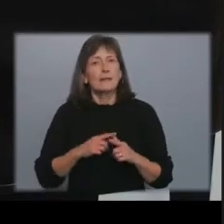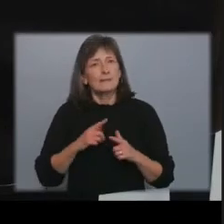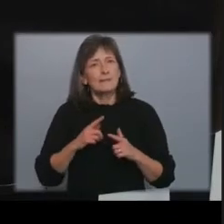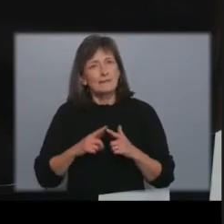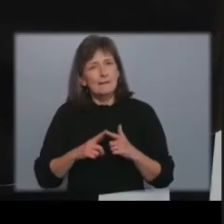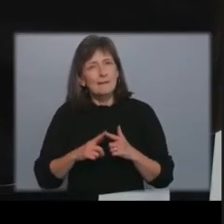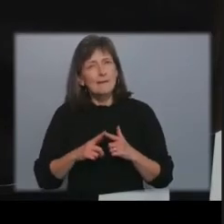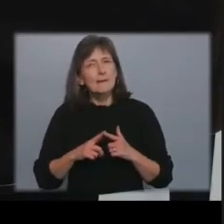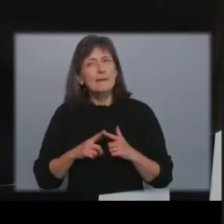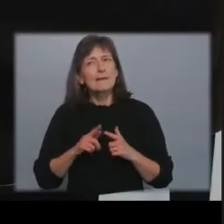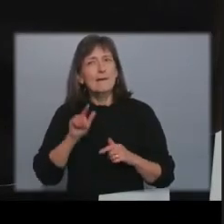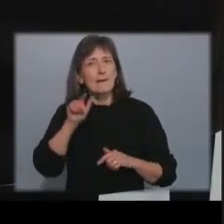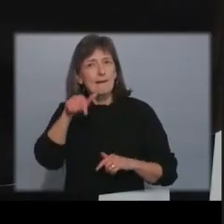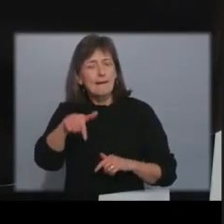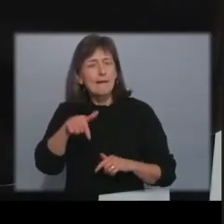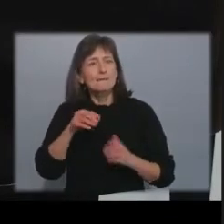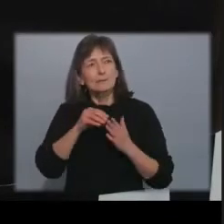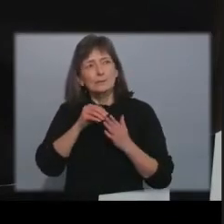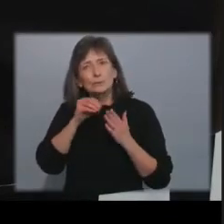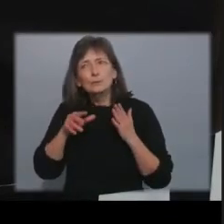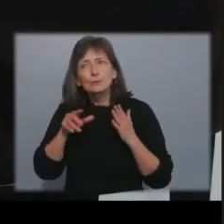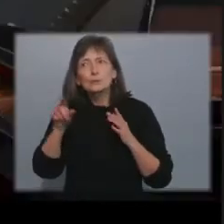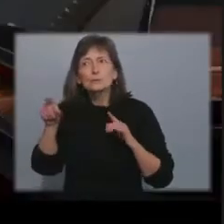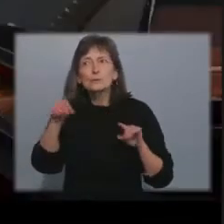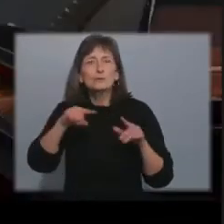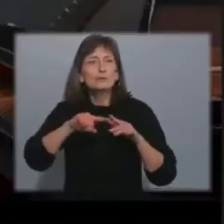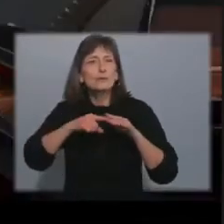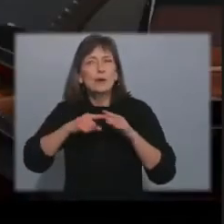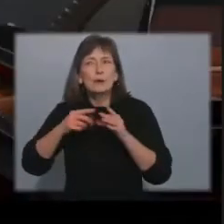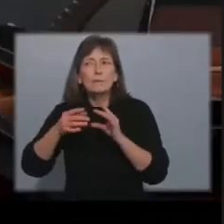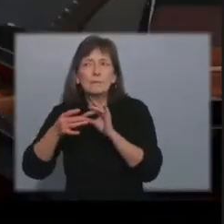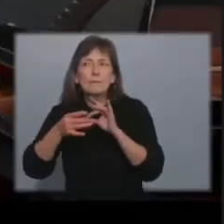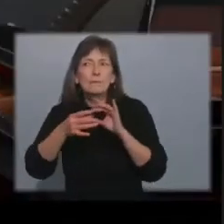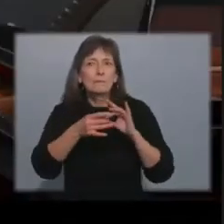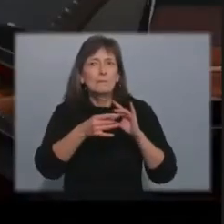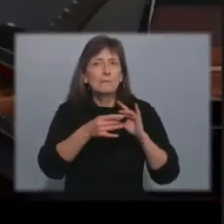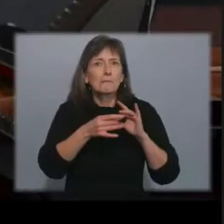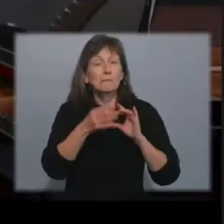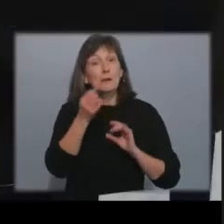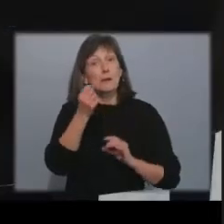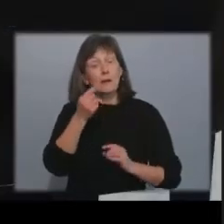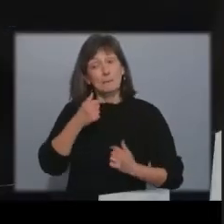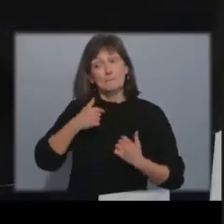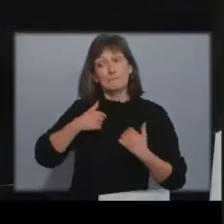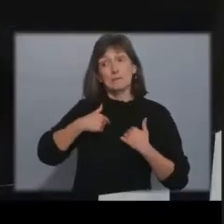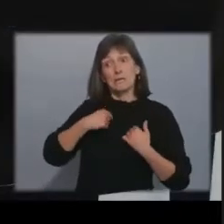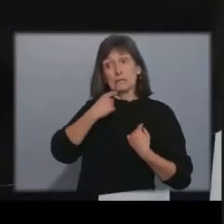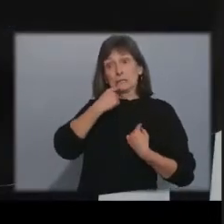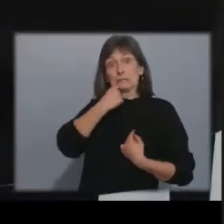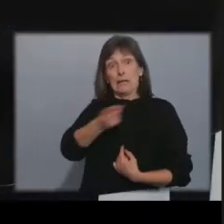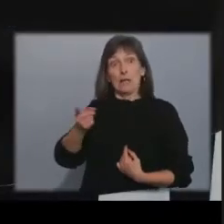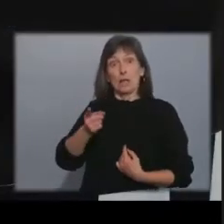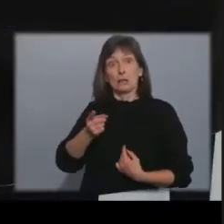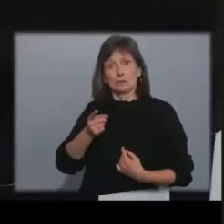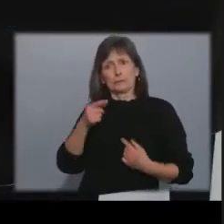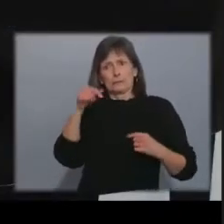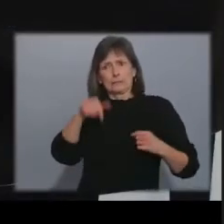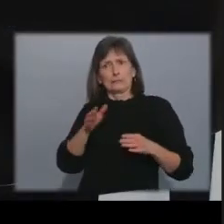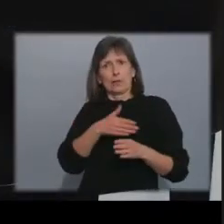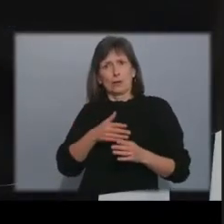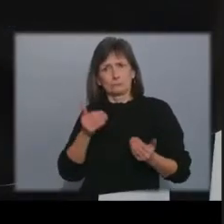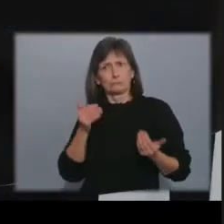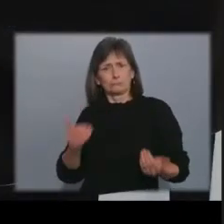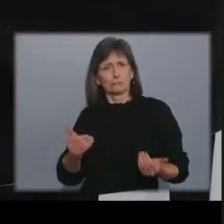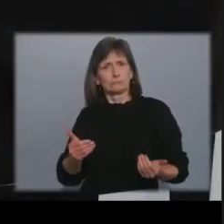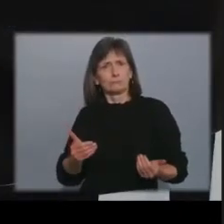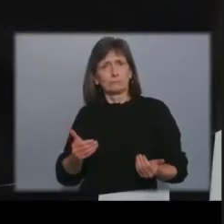of the students kind of collaborate with because it's not about any standing up saying this is what you're doing i don't know what's relevant you know